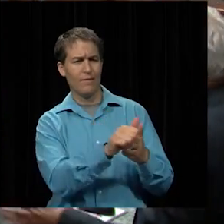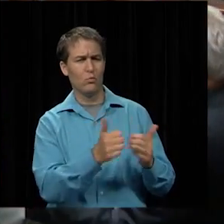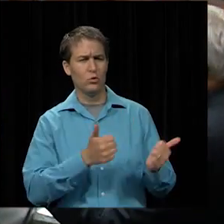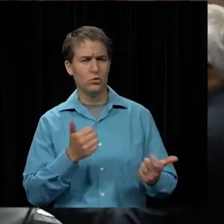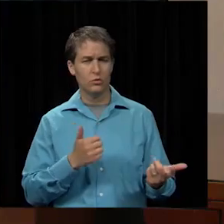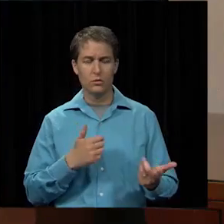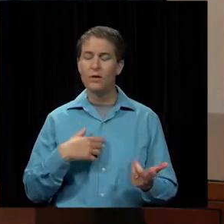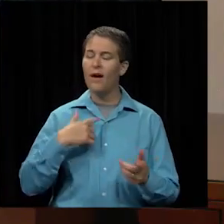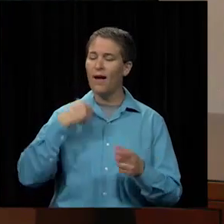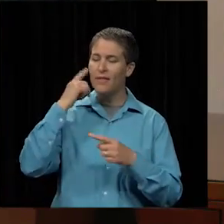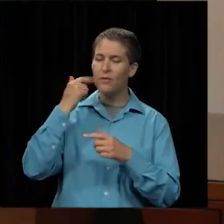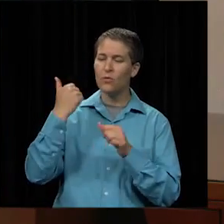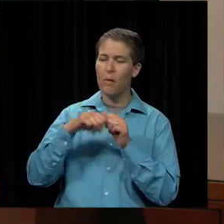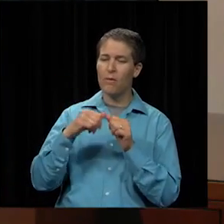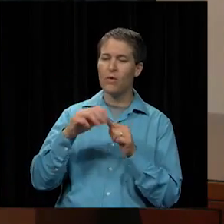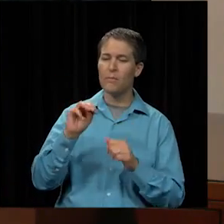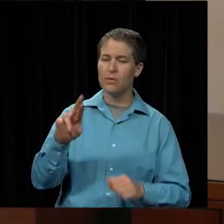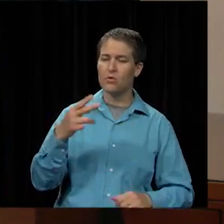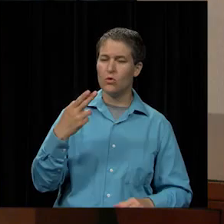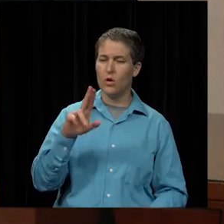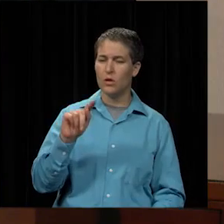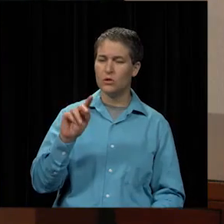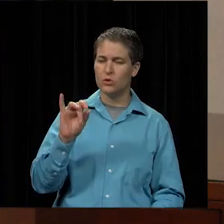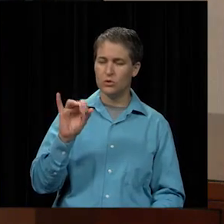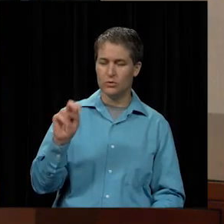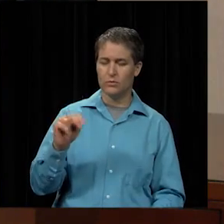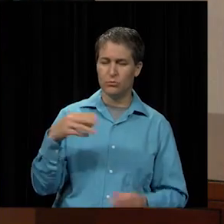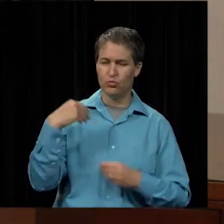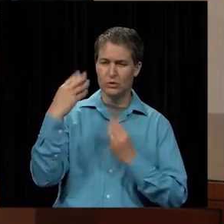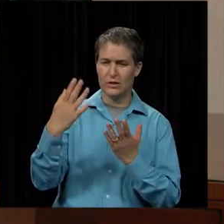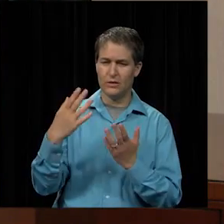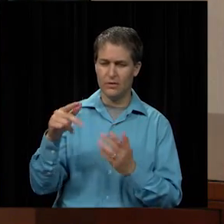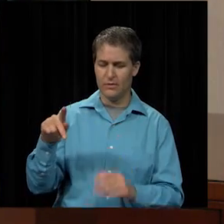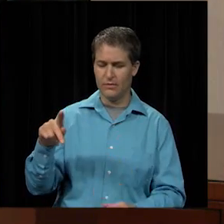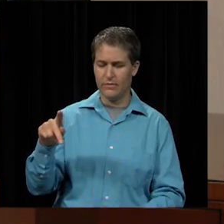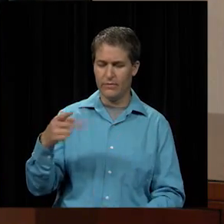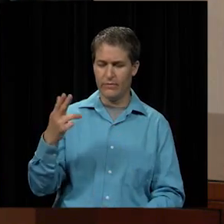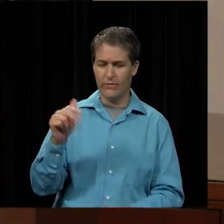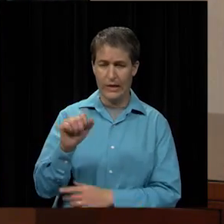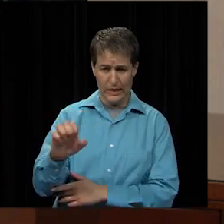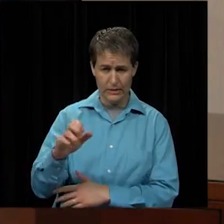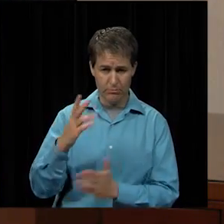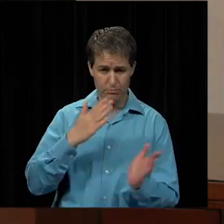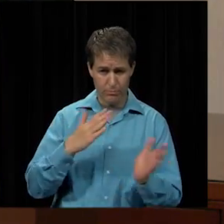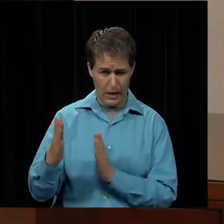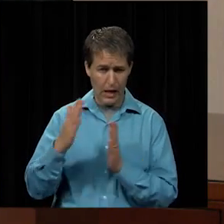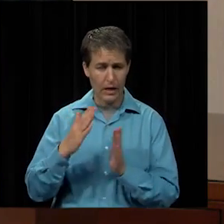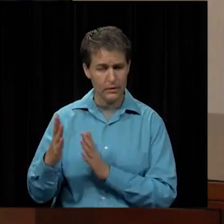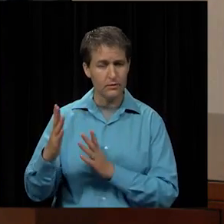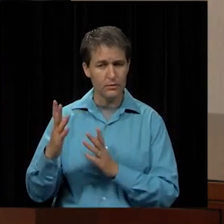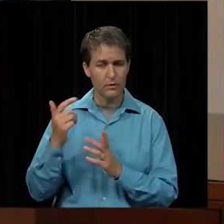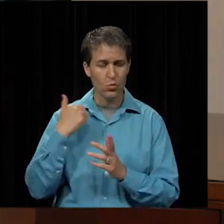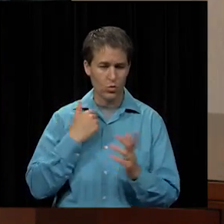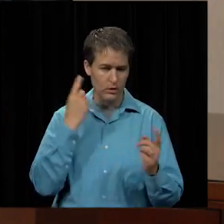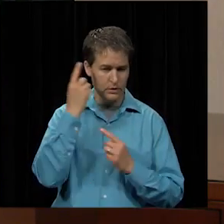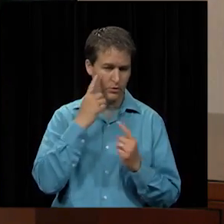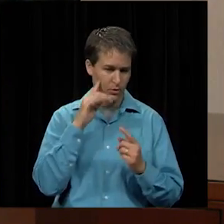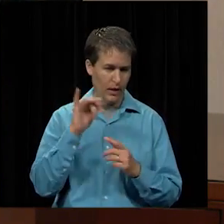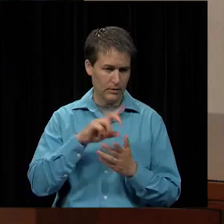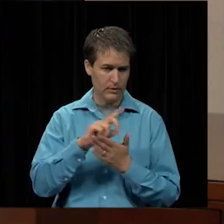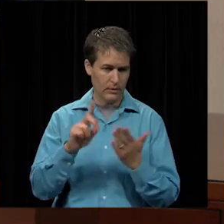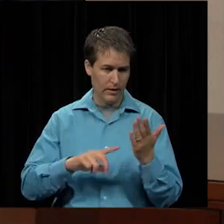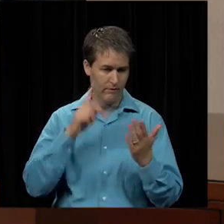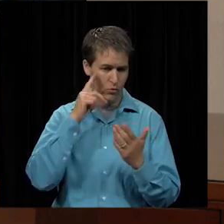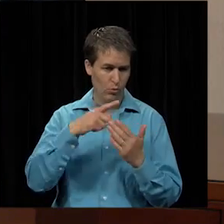remember, I think Mr. Hutchison at a previous meeting had presented sort of a phasing plan that we're considering the schematic design for the project. So